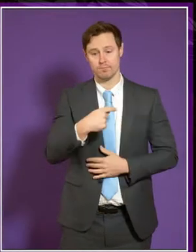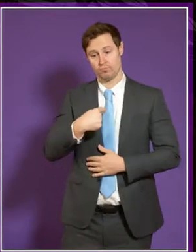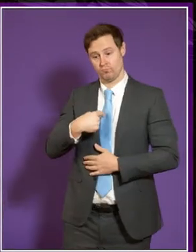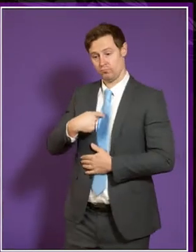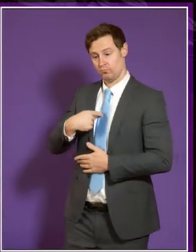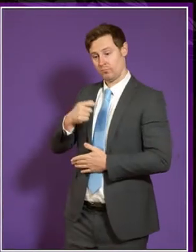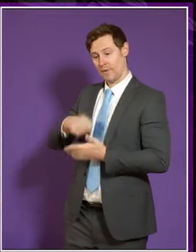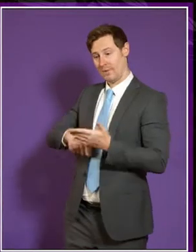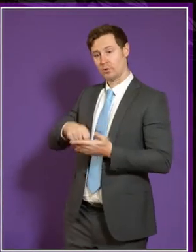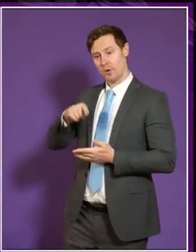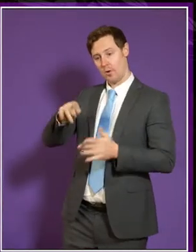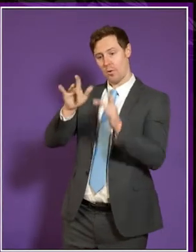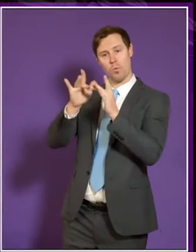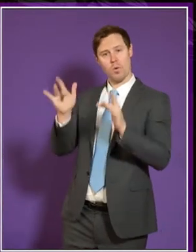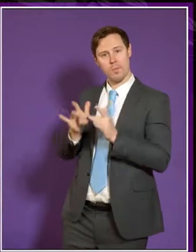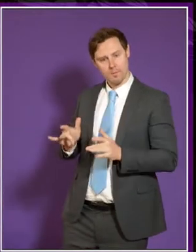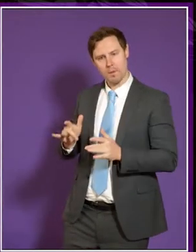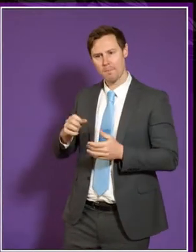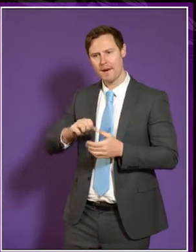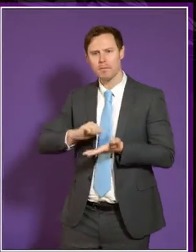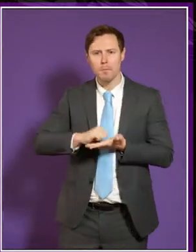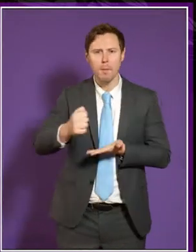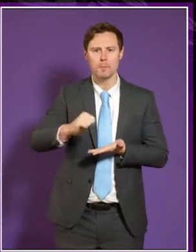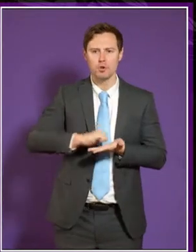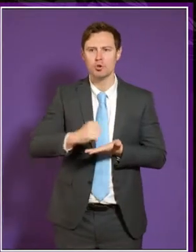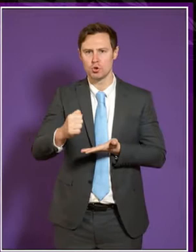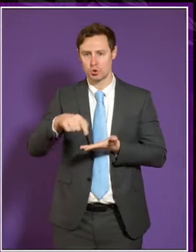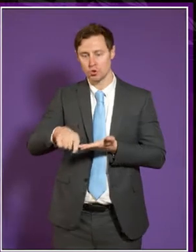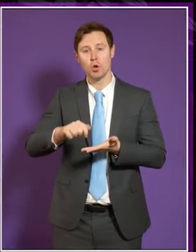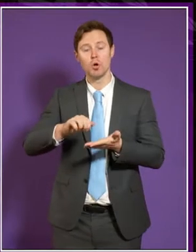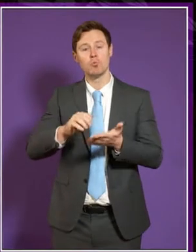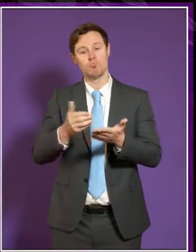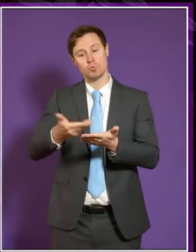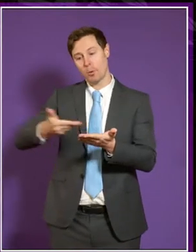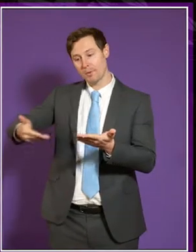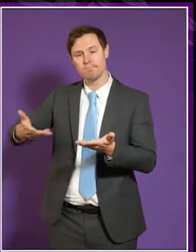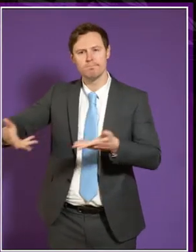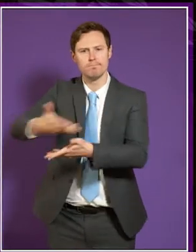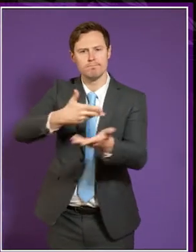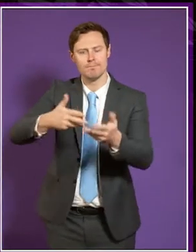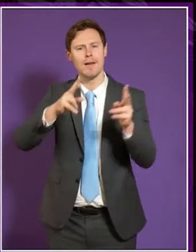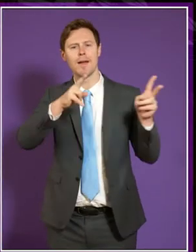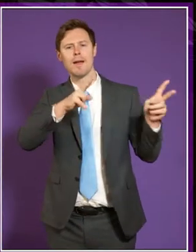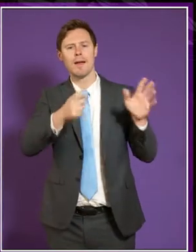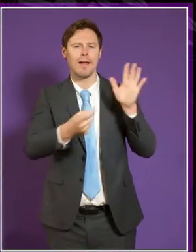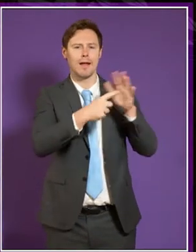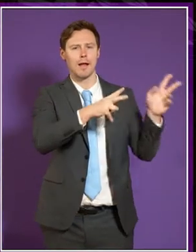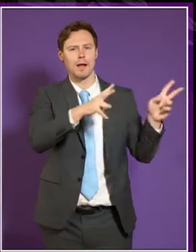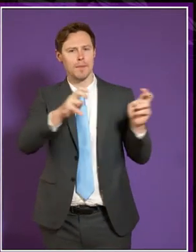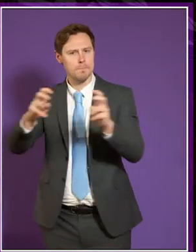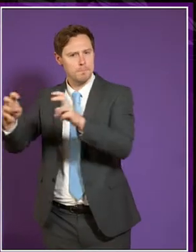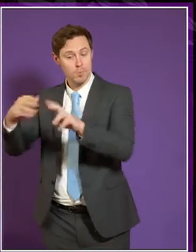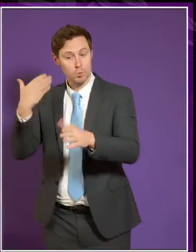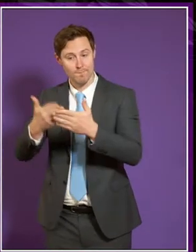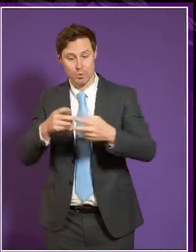website, we've published a number of discussion documents on key themes. Two